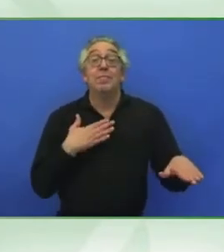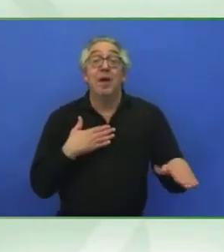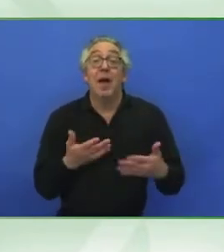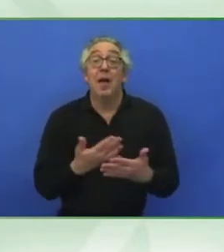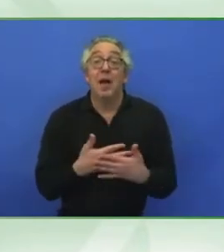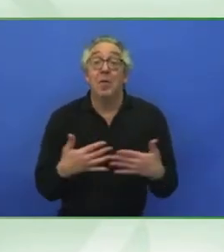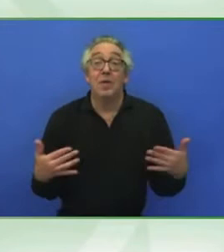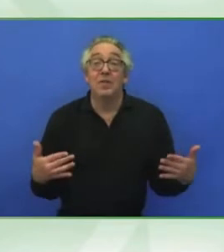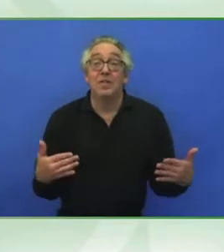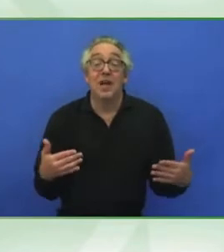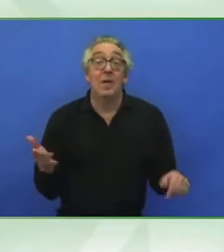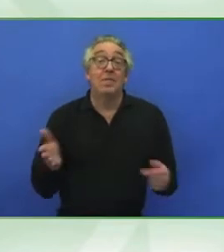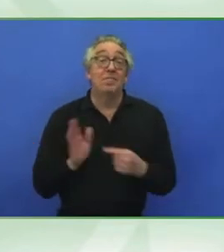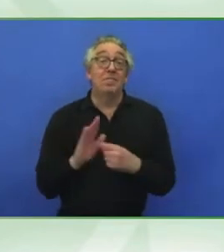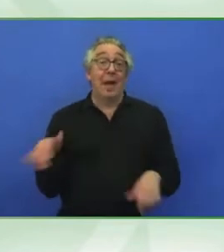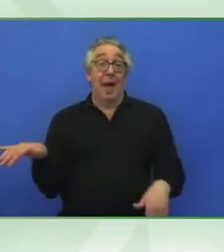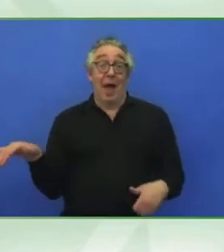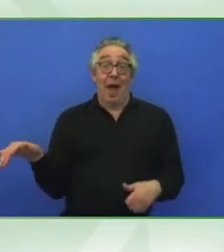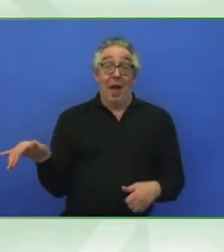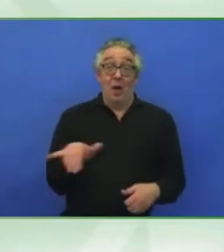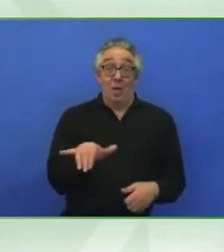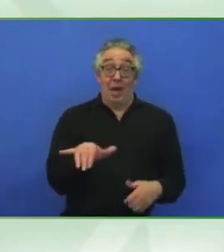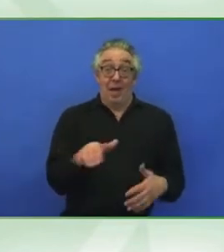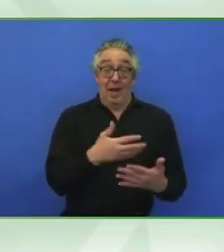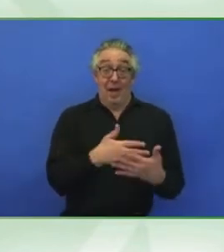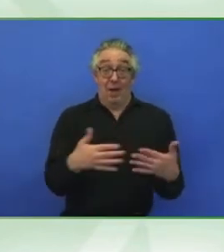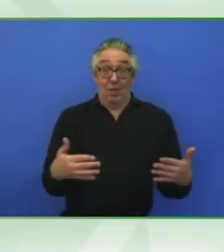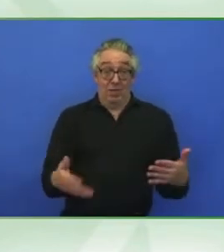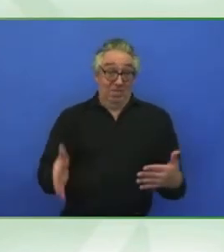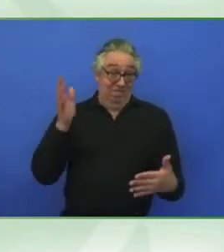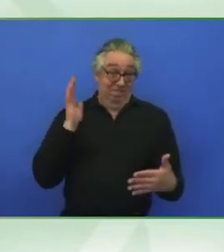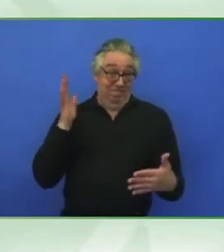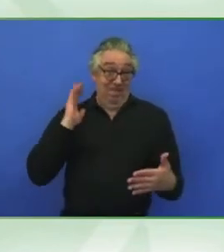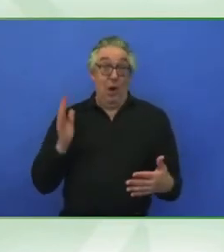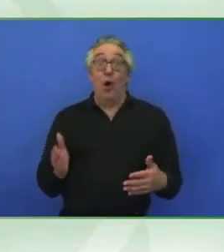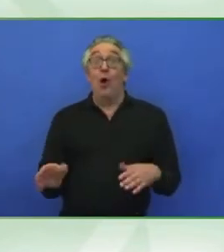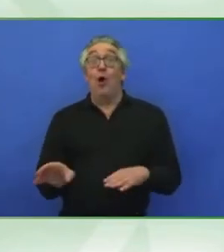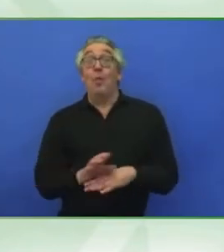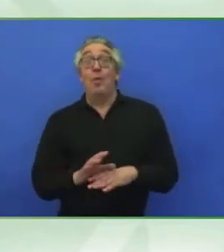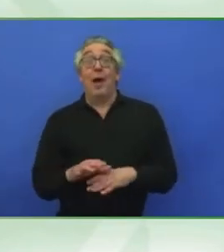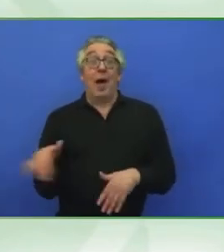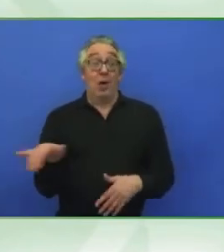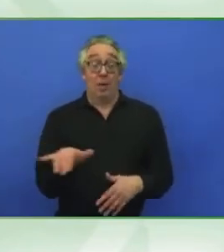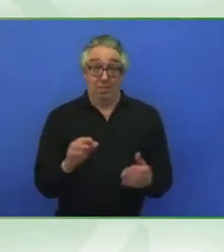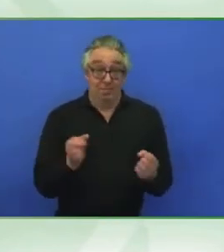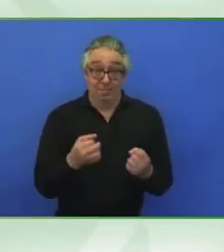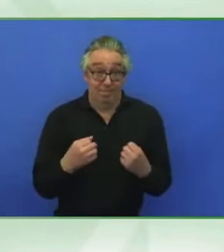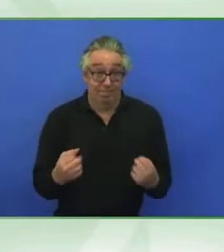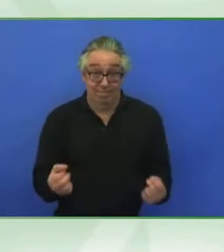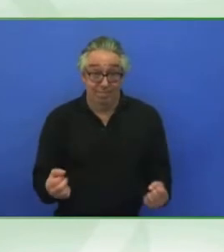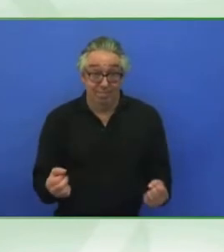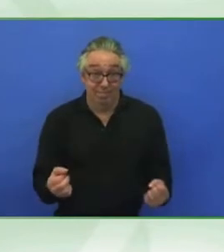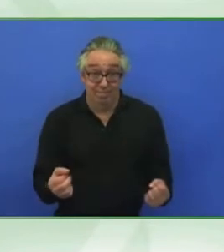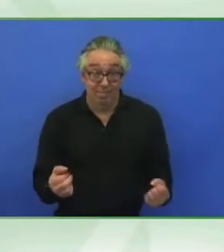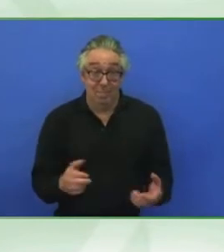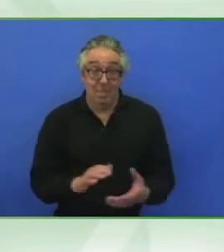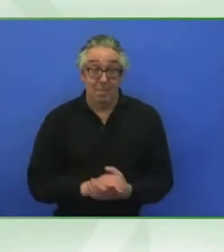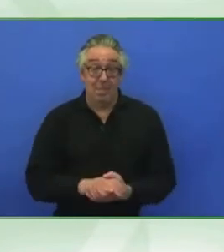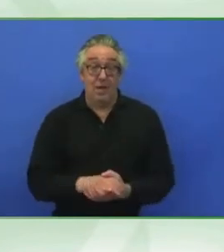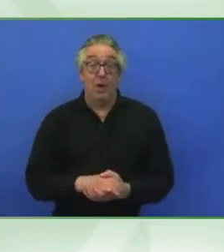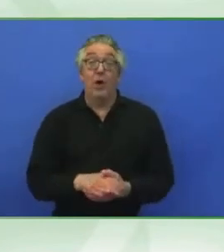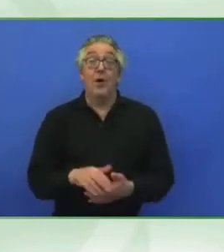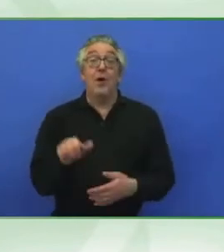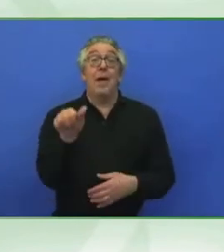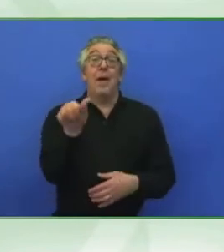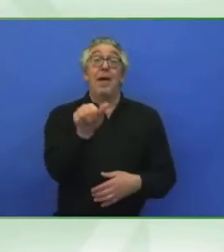the earlier panel, for example, talked about artificial intelligence. And